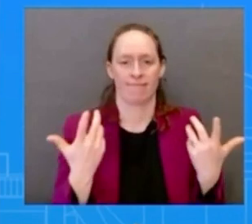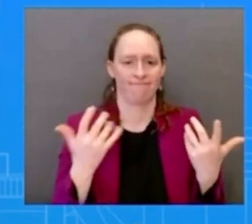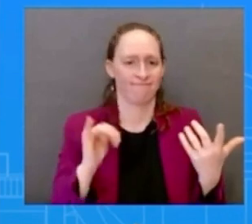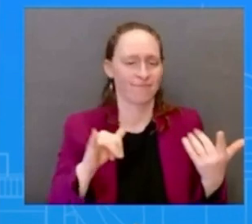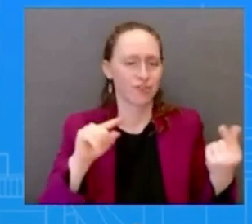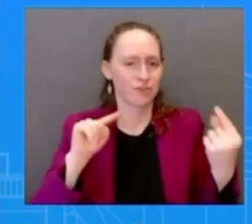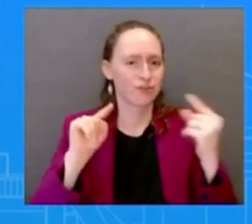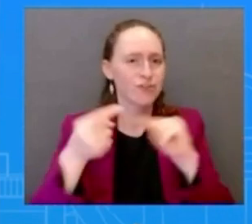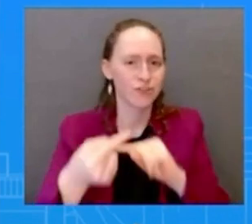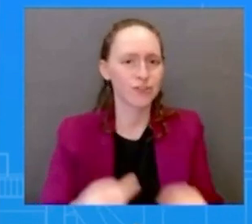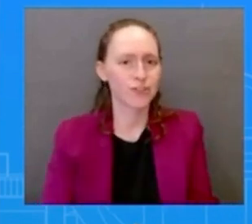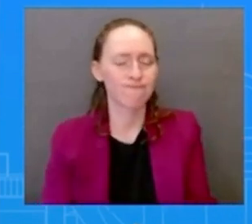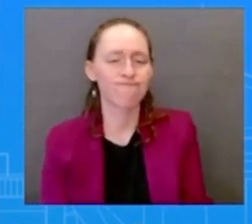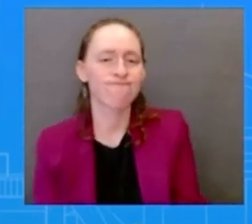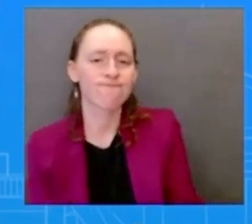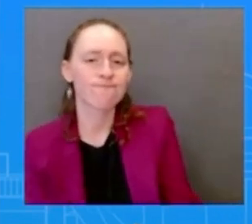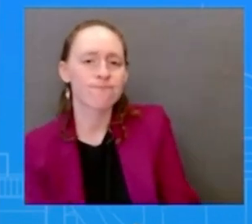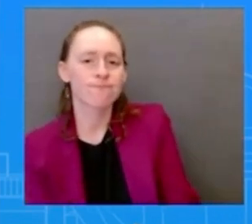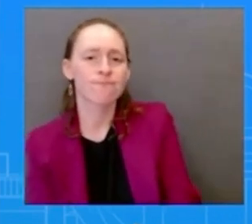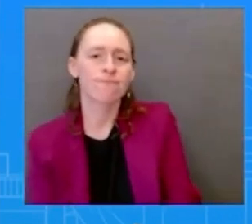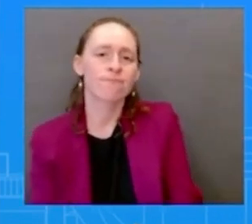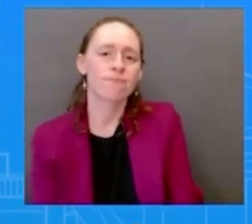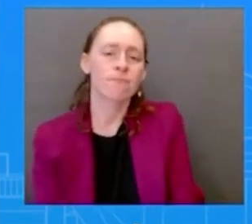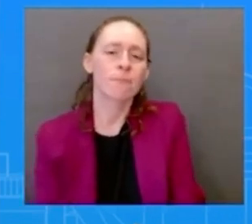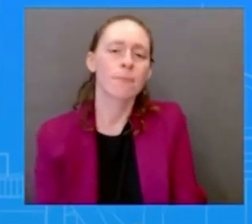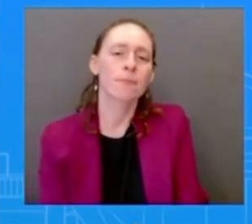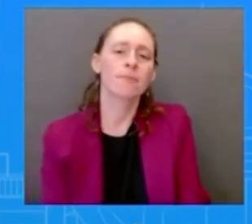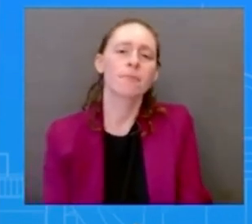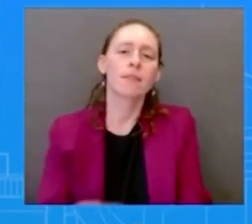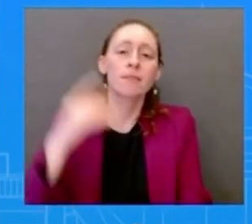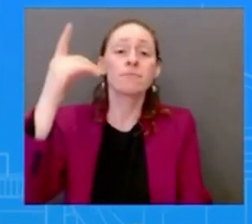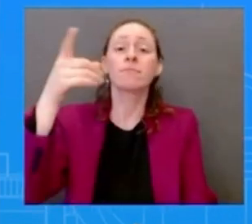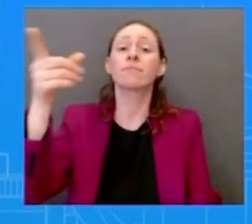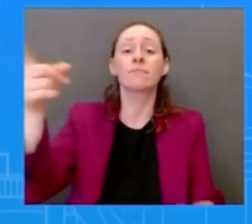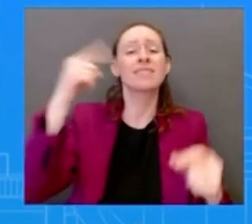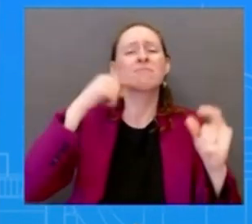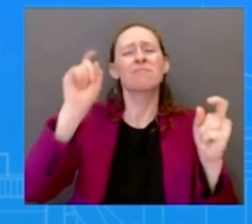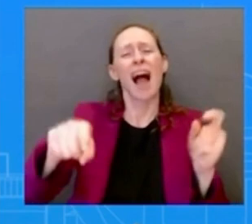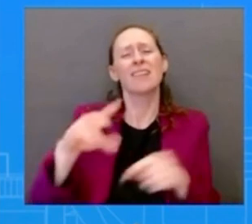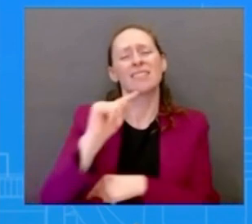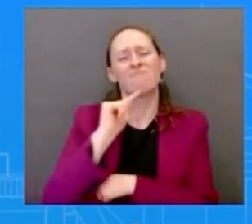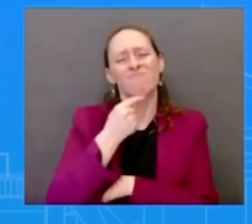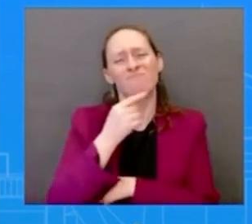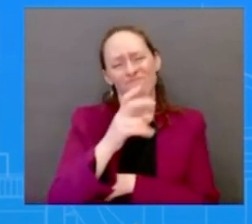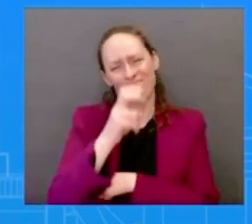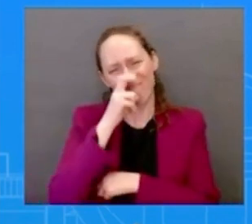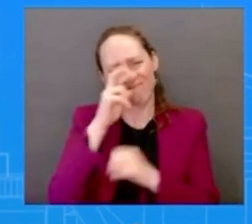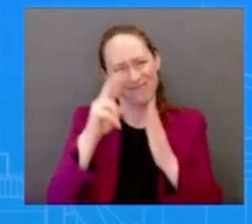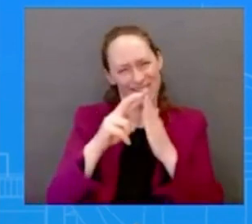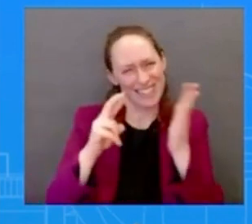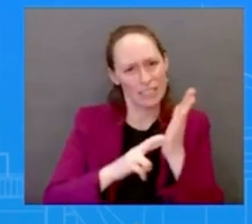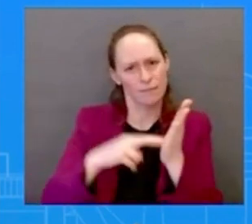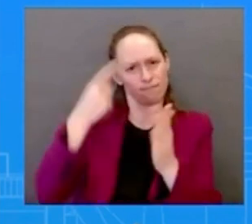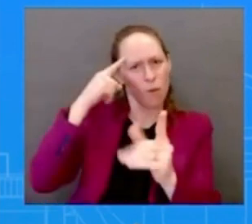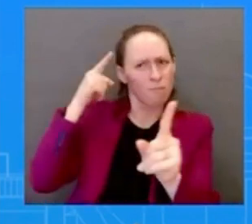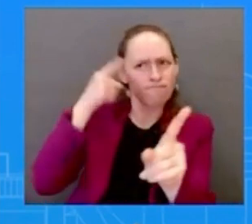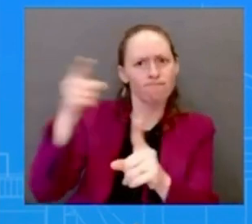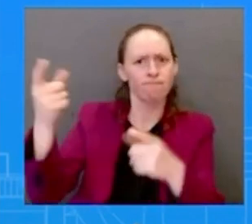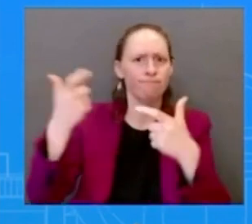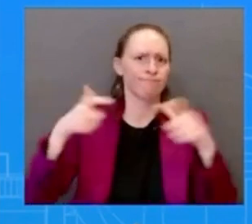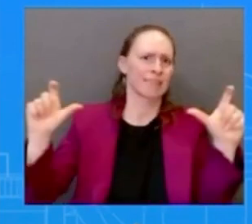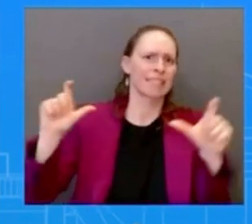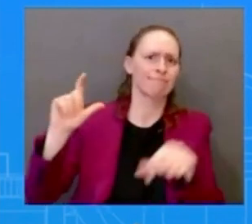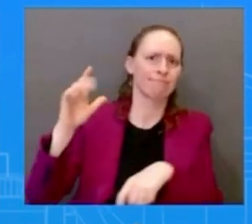must strengthen those rules for larger banks so that this doesn't happen again and so again there's a legislation that we are encouraged to see